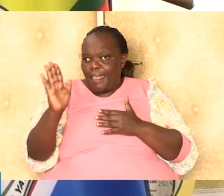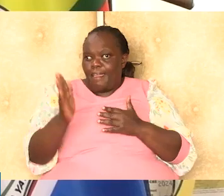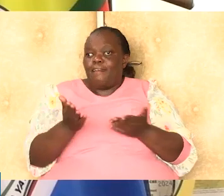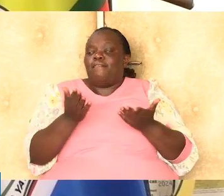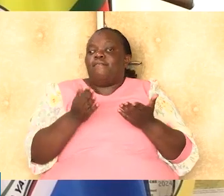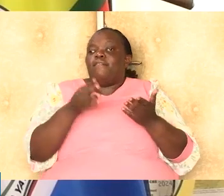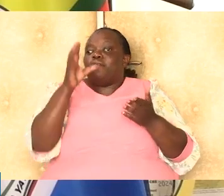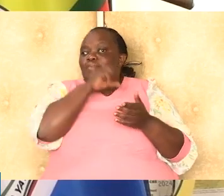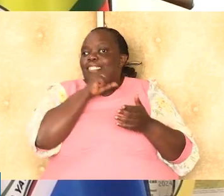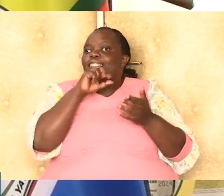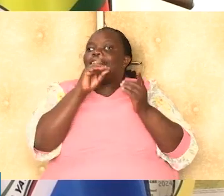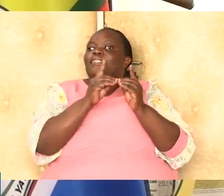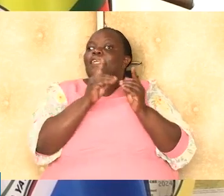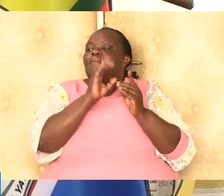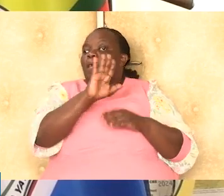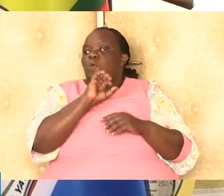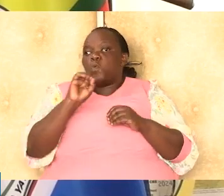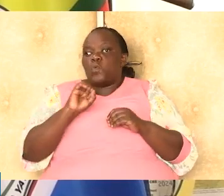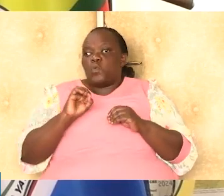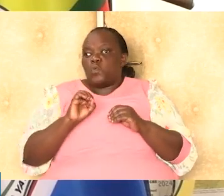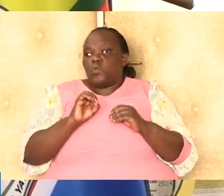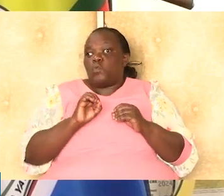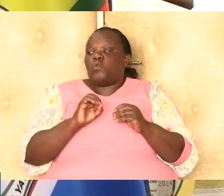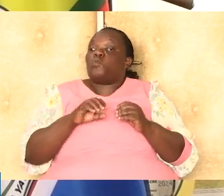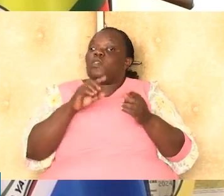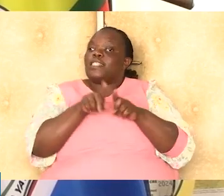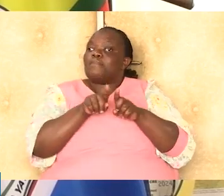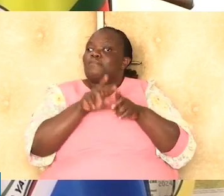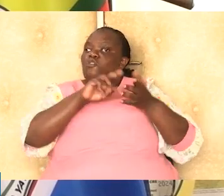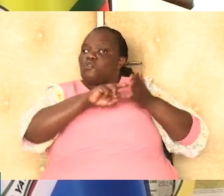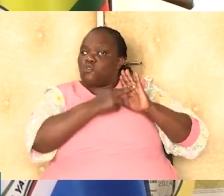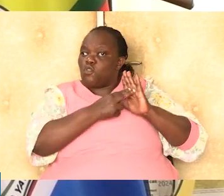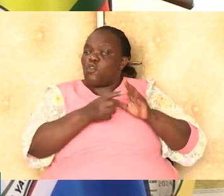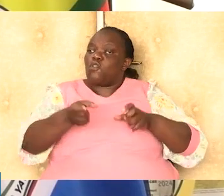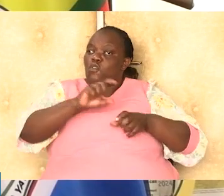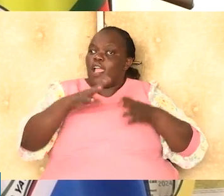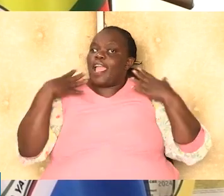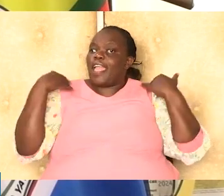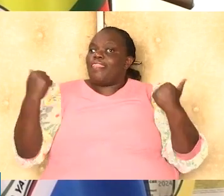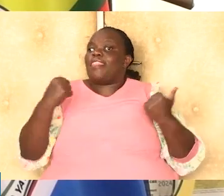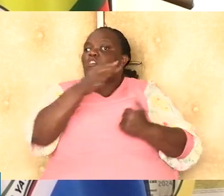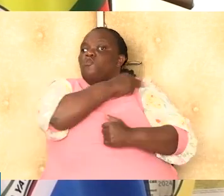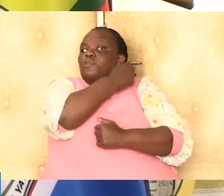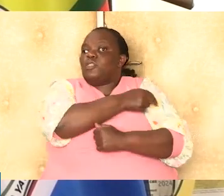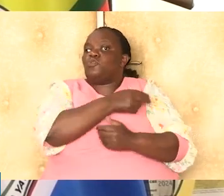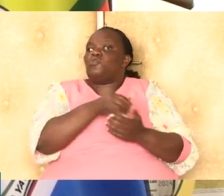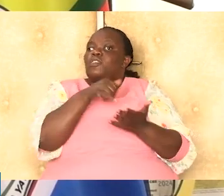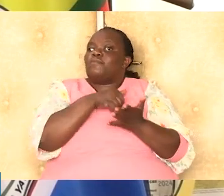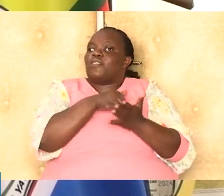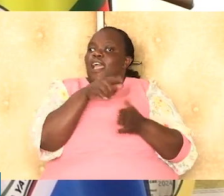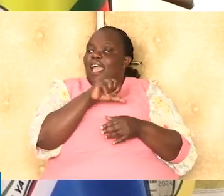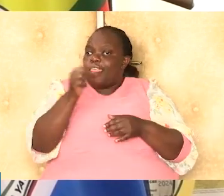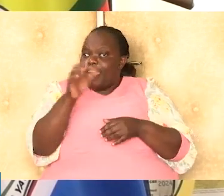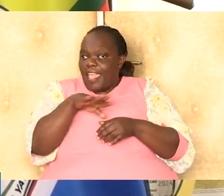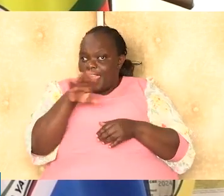their employees cannot miss out. And also, we are contracting additional health facilities but those that were involved in malfeasance